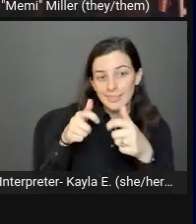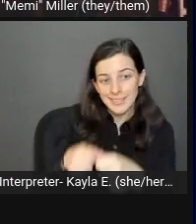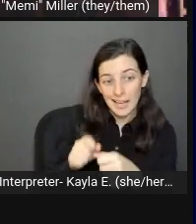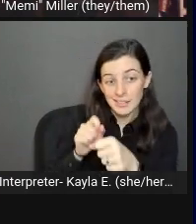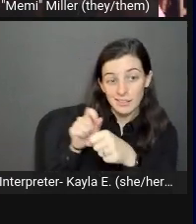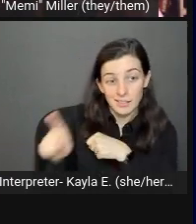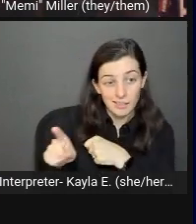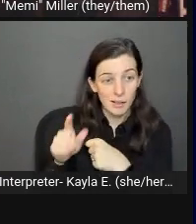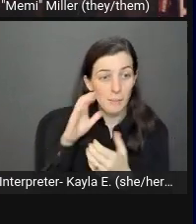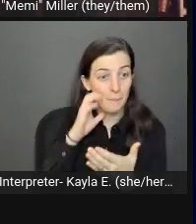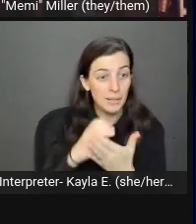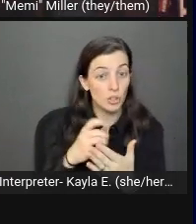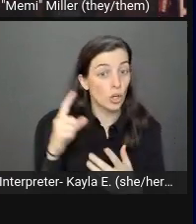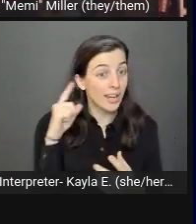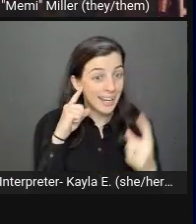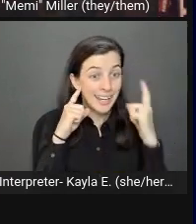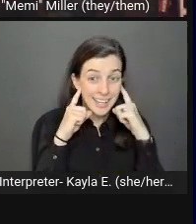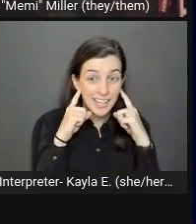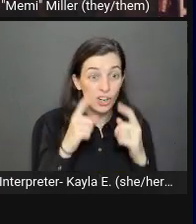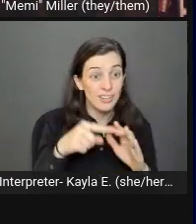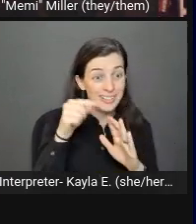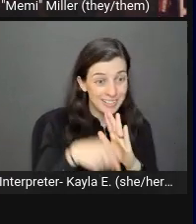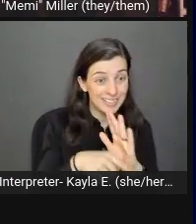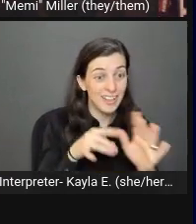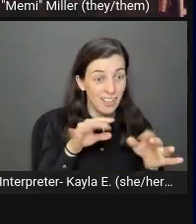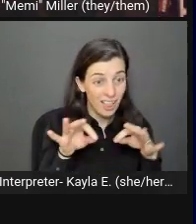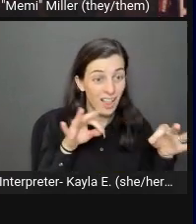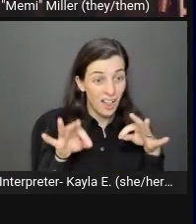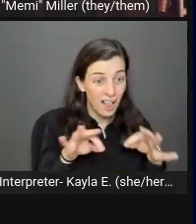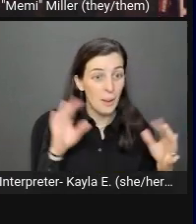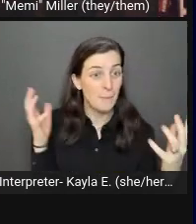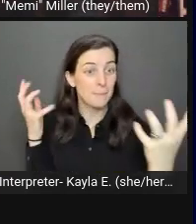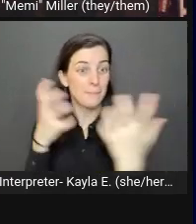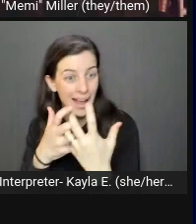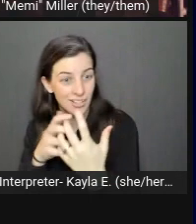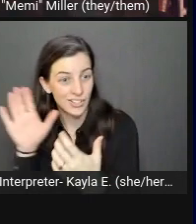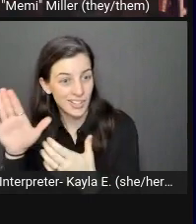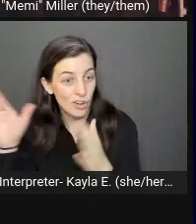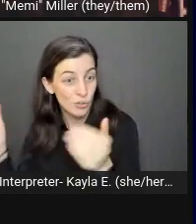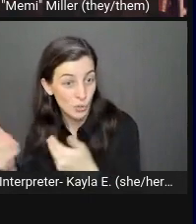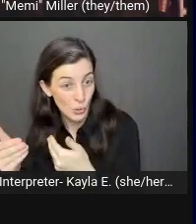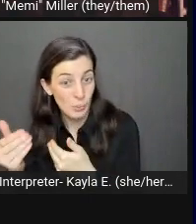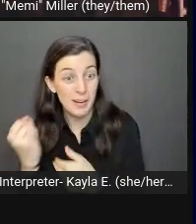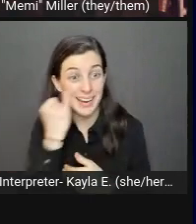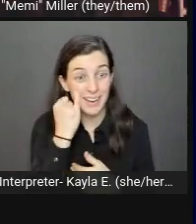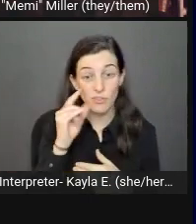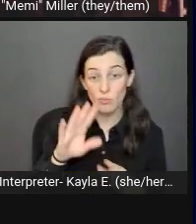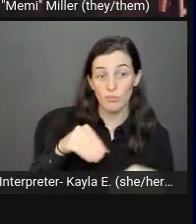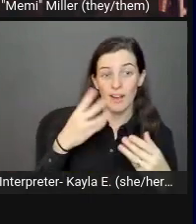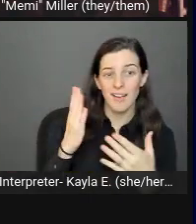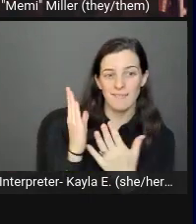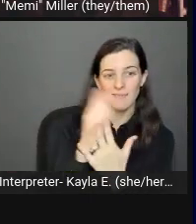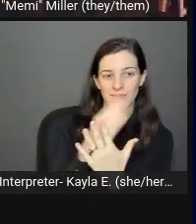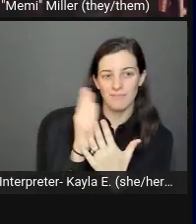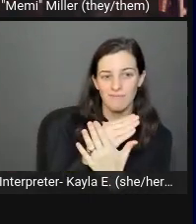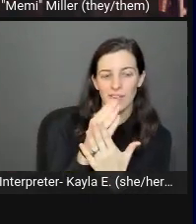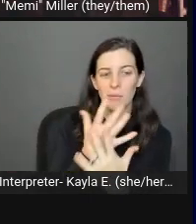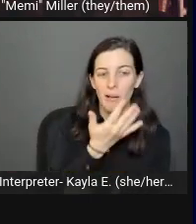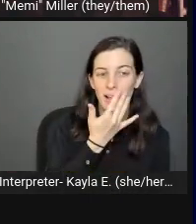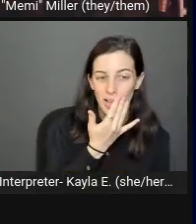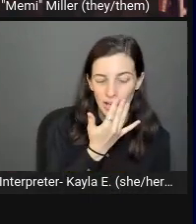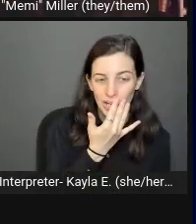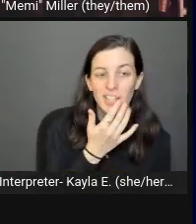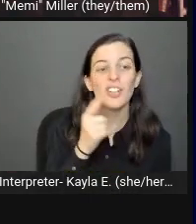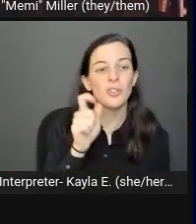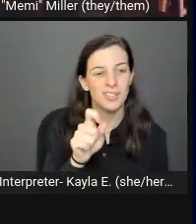After hearing one of the variables is within the color scheme of the living room. By providing a variable color within the alt text, you